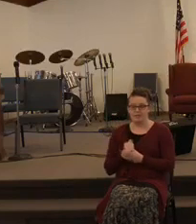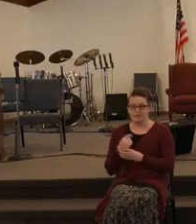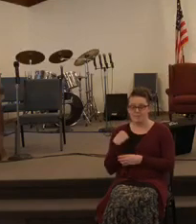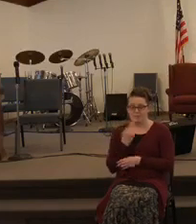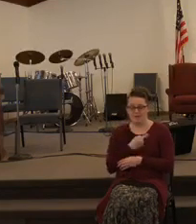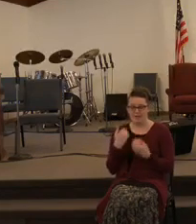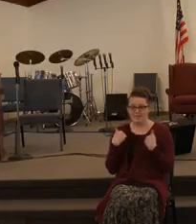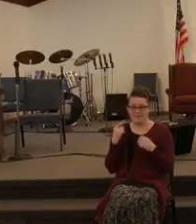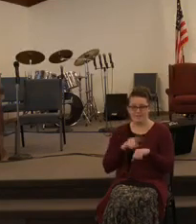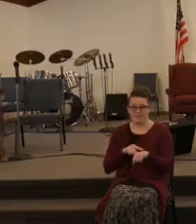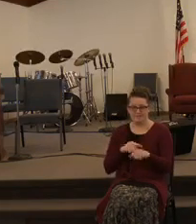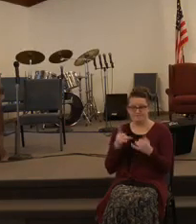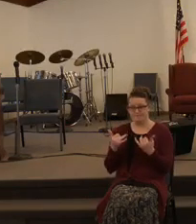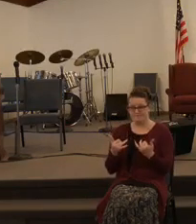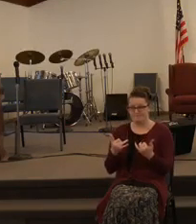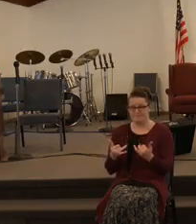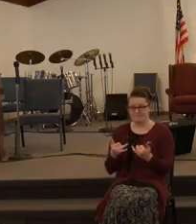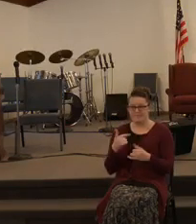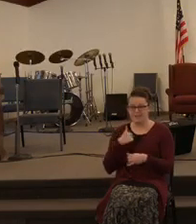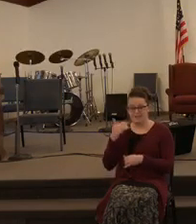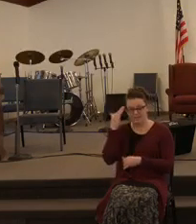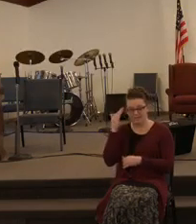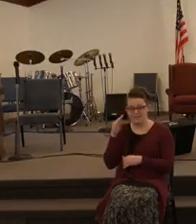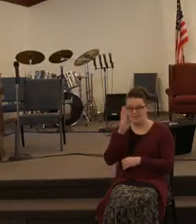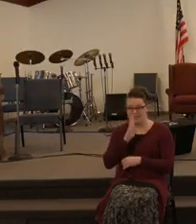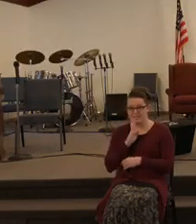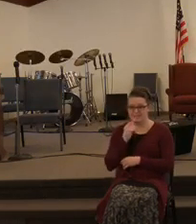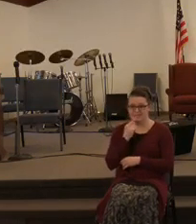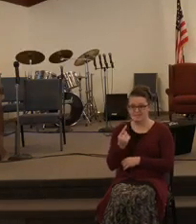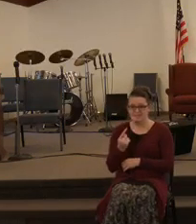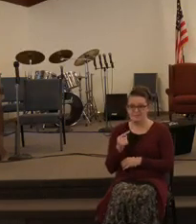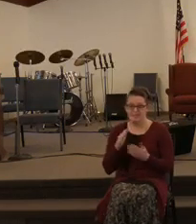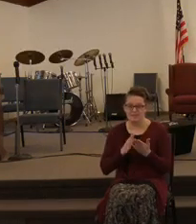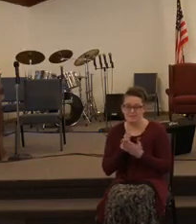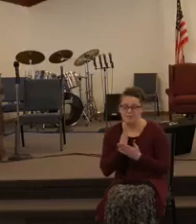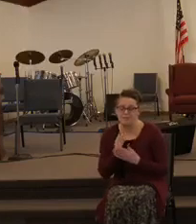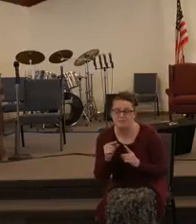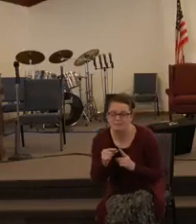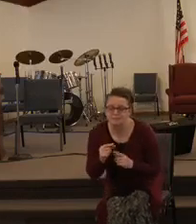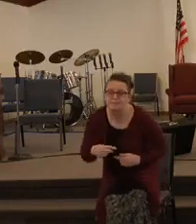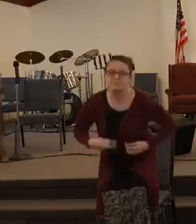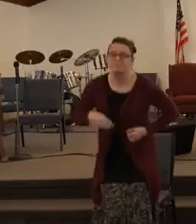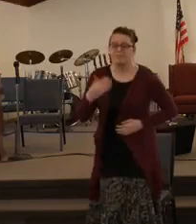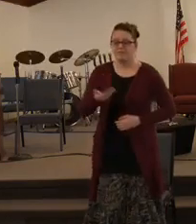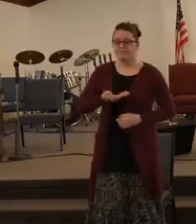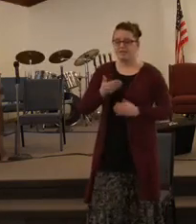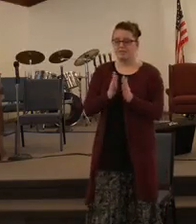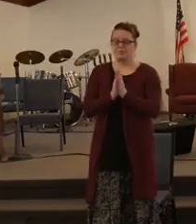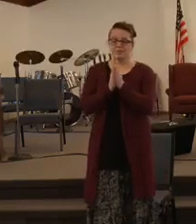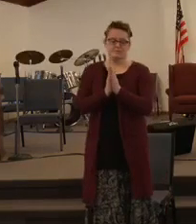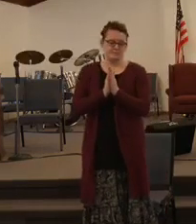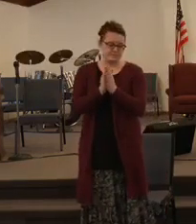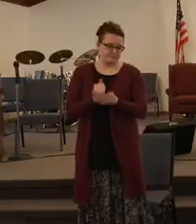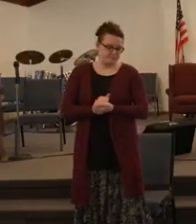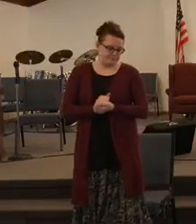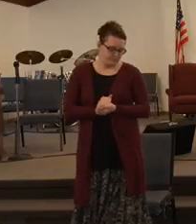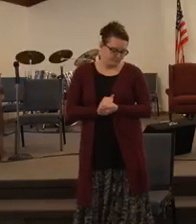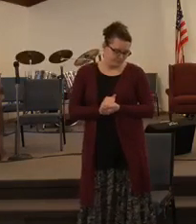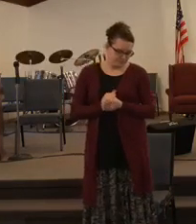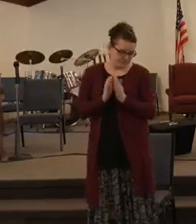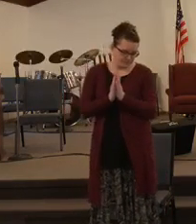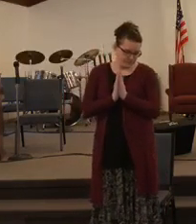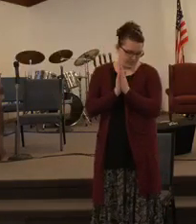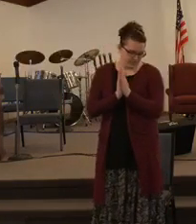God is going to speak through His Word. So those of you who here that are here can stand. We're going to invite God's presence into our midst. Open the service with prayer.